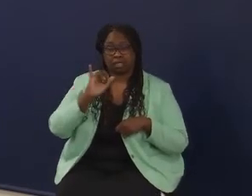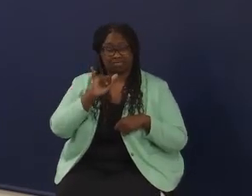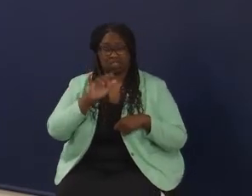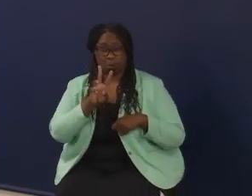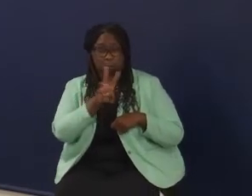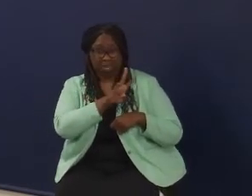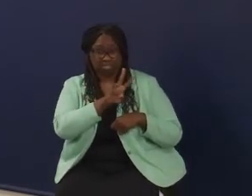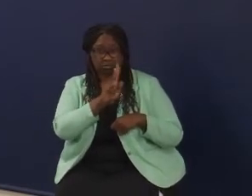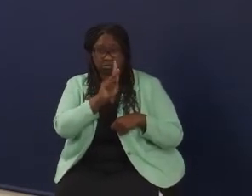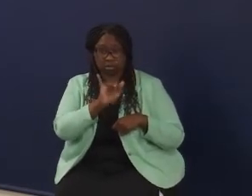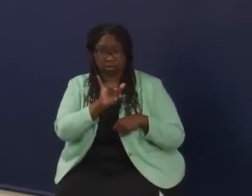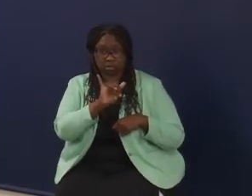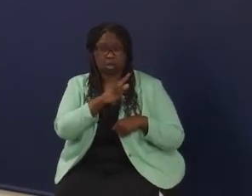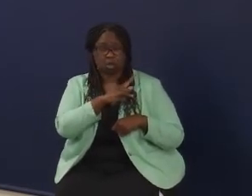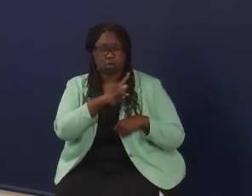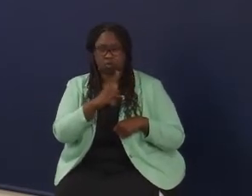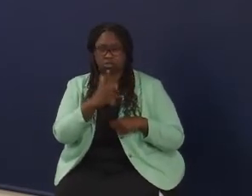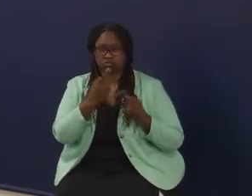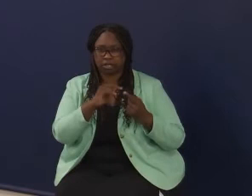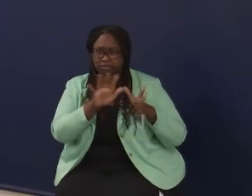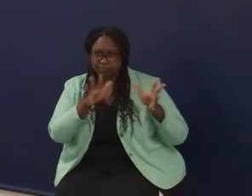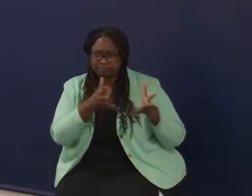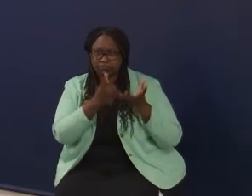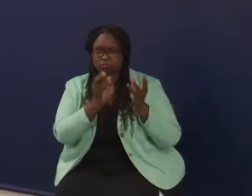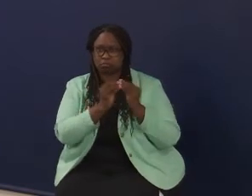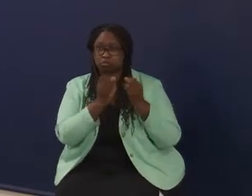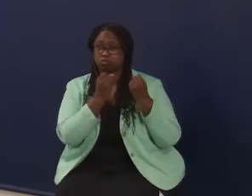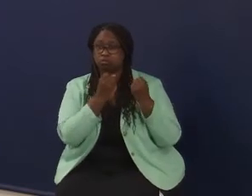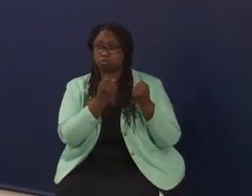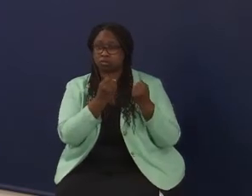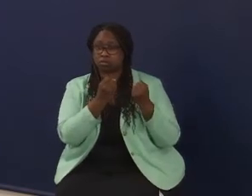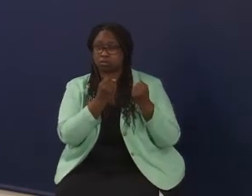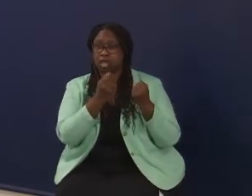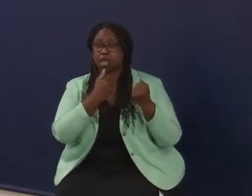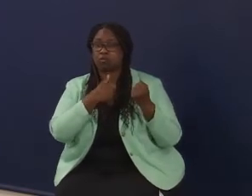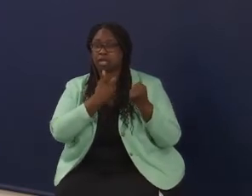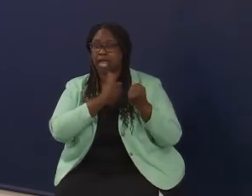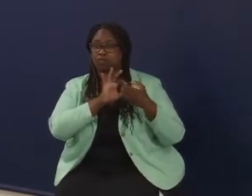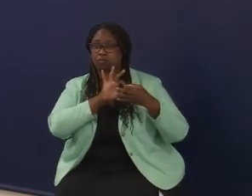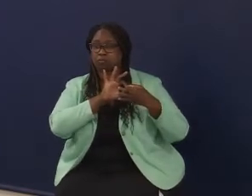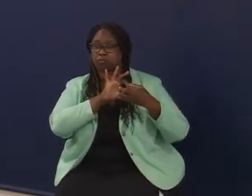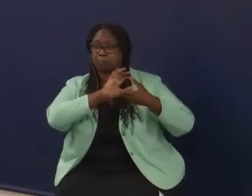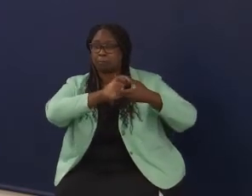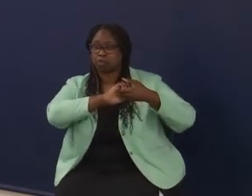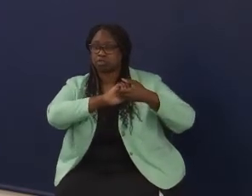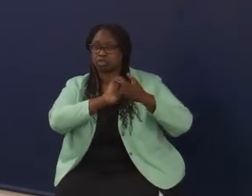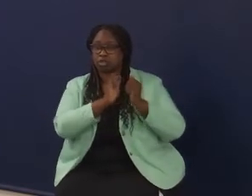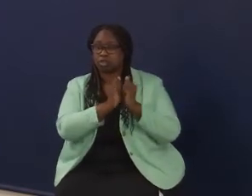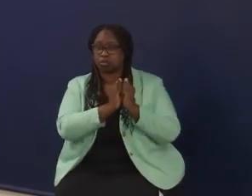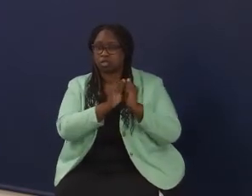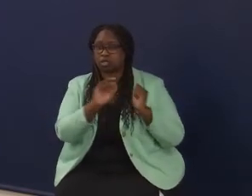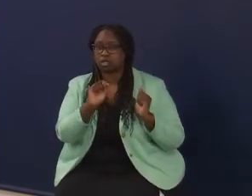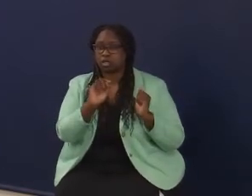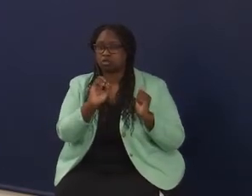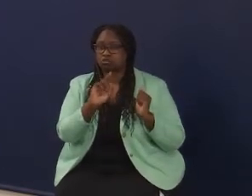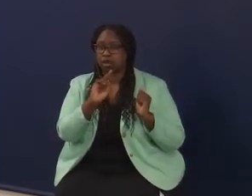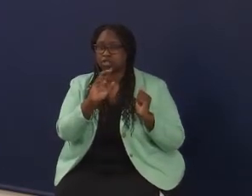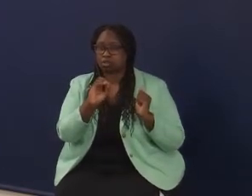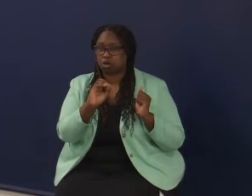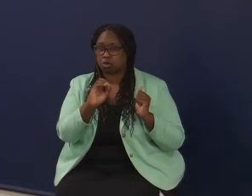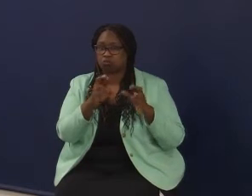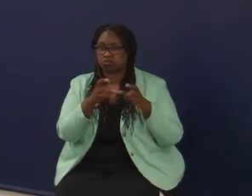area and actually this year we actually have a partnership directly with GREC, the regional co-op in that region, to run a leadership academy